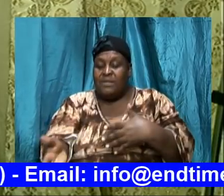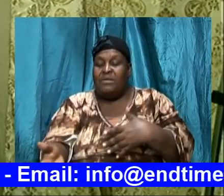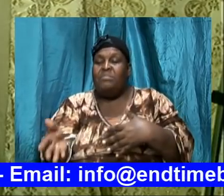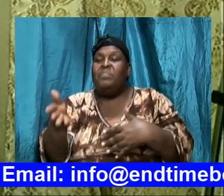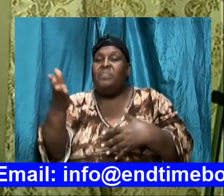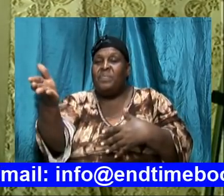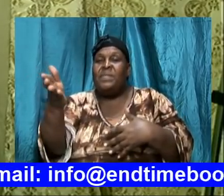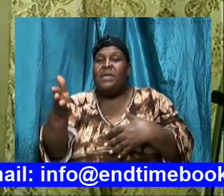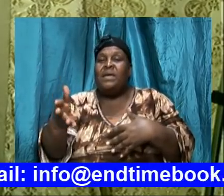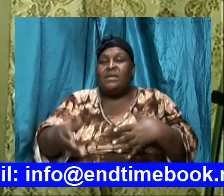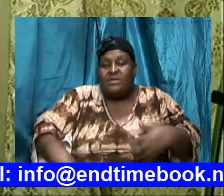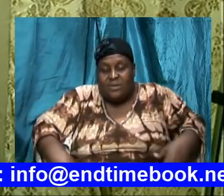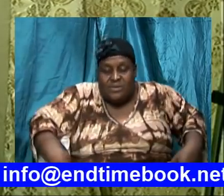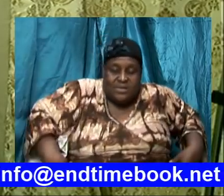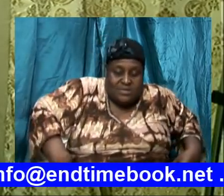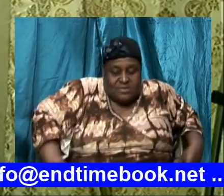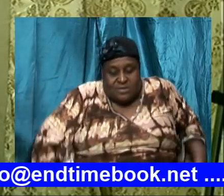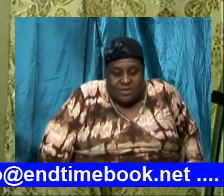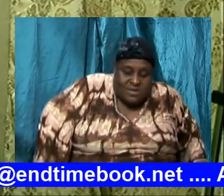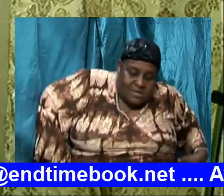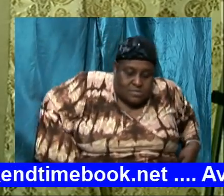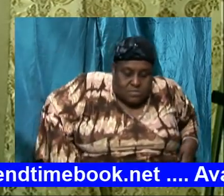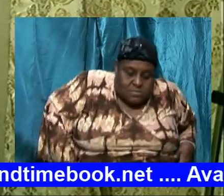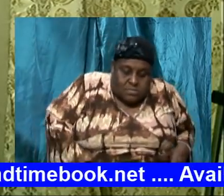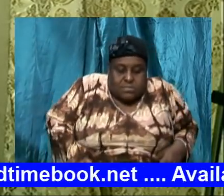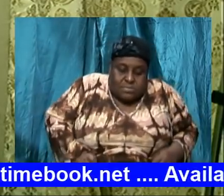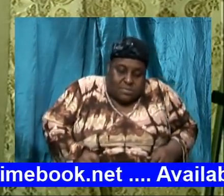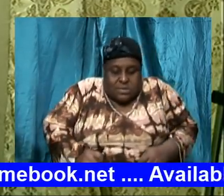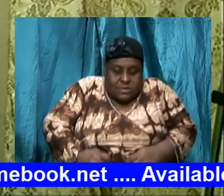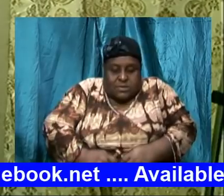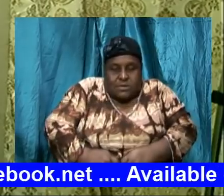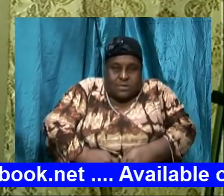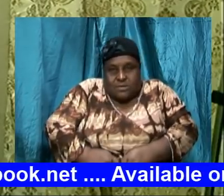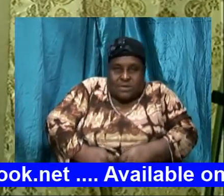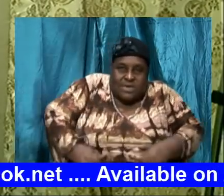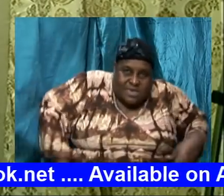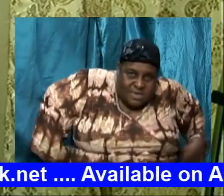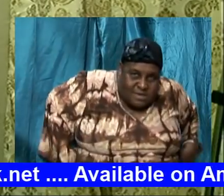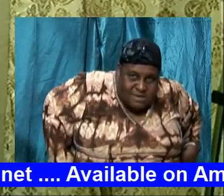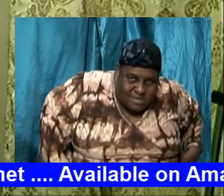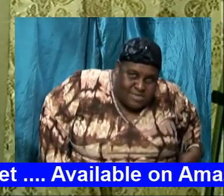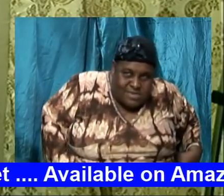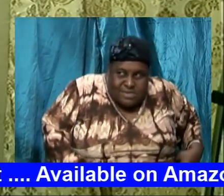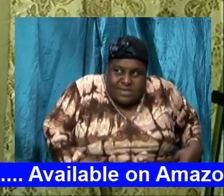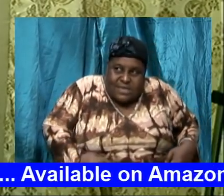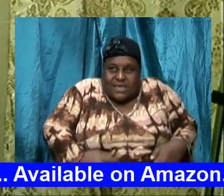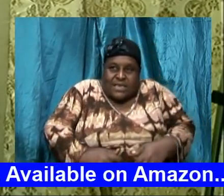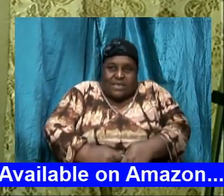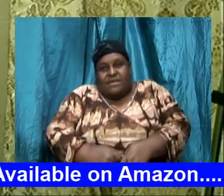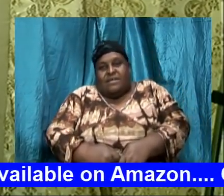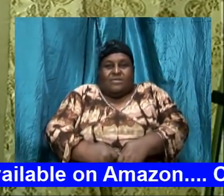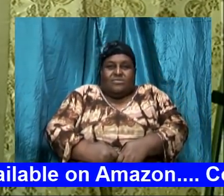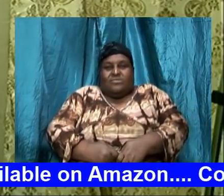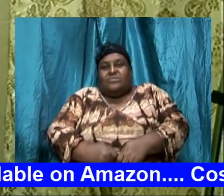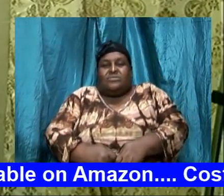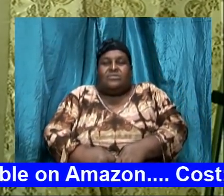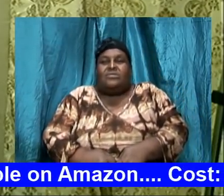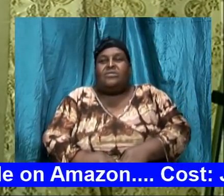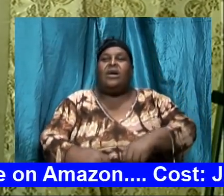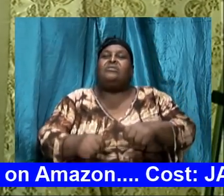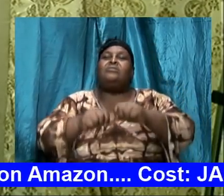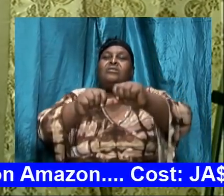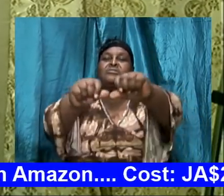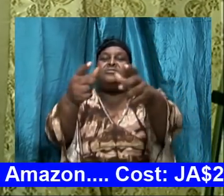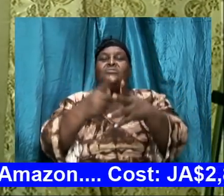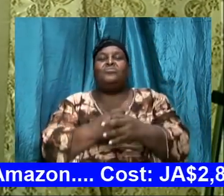see them shuffling up a little bit to pull up the girders that fell down and so forth and continue